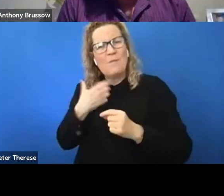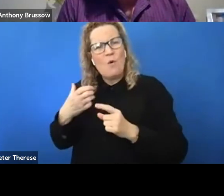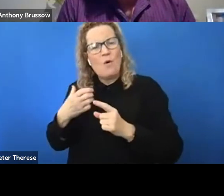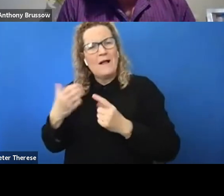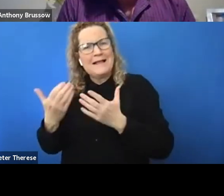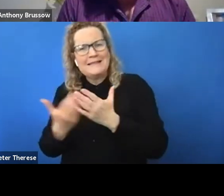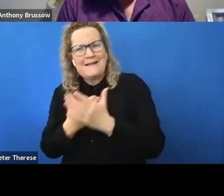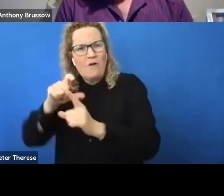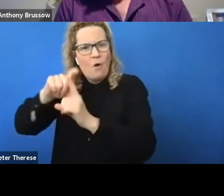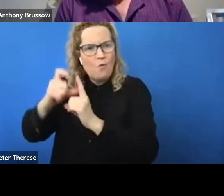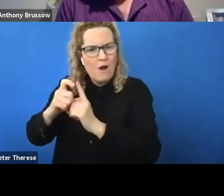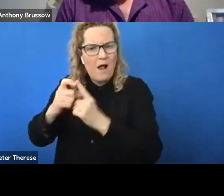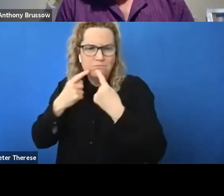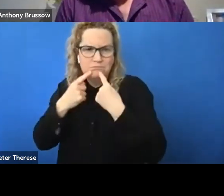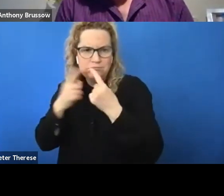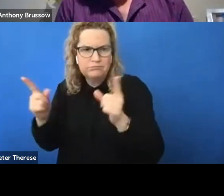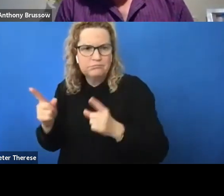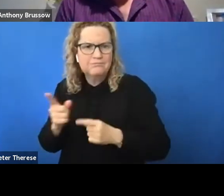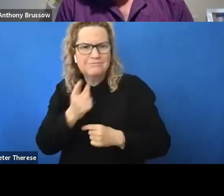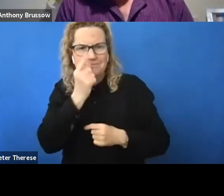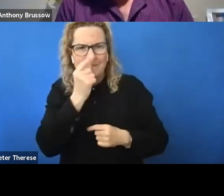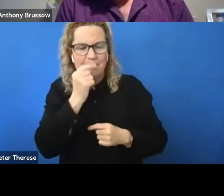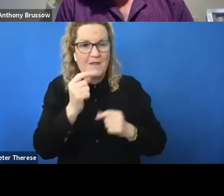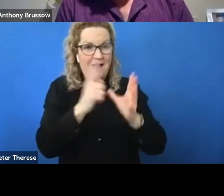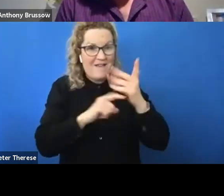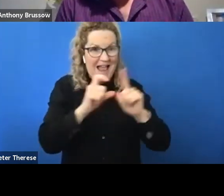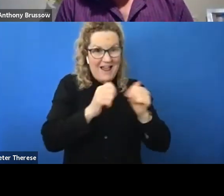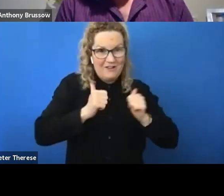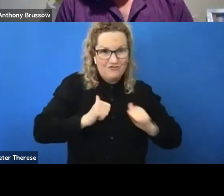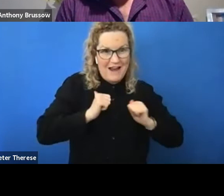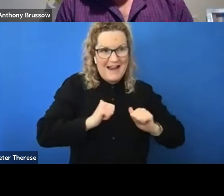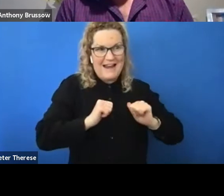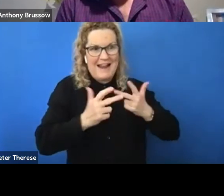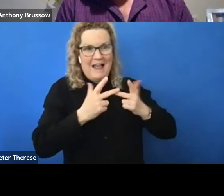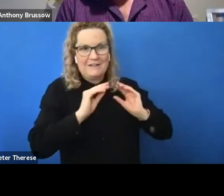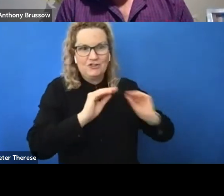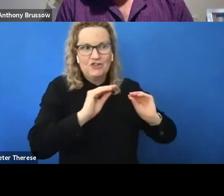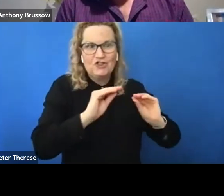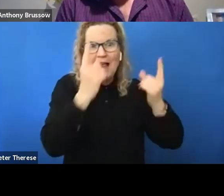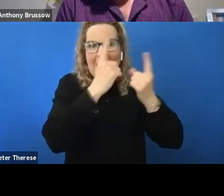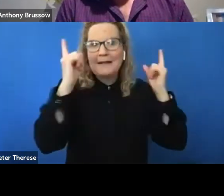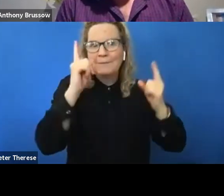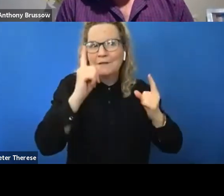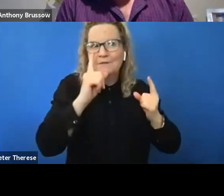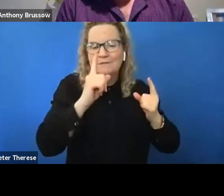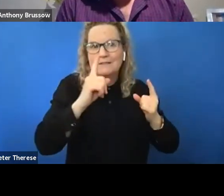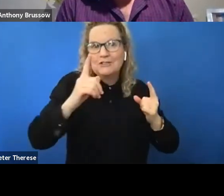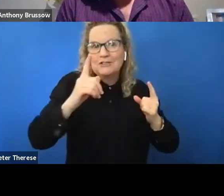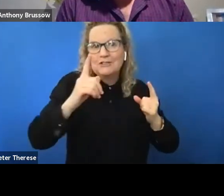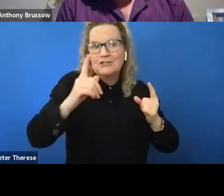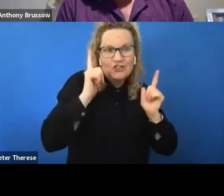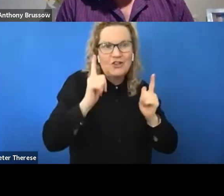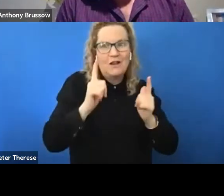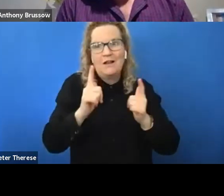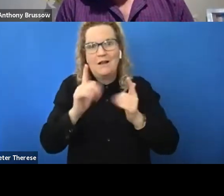development workshops and ally training for neurodiversity and train academics and student facing staff on how to engage